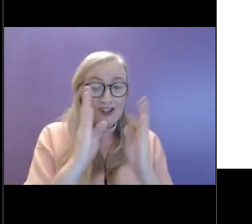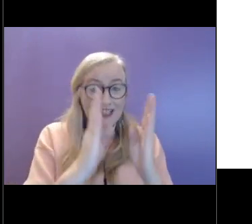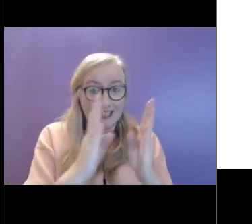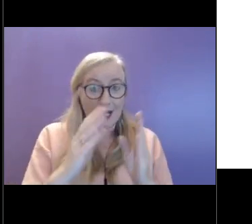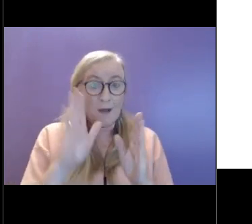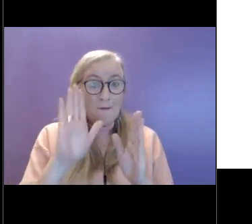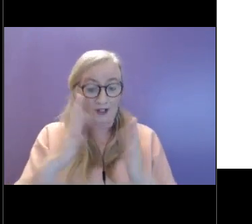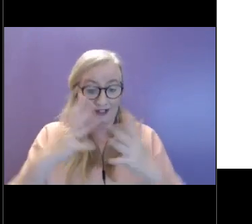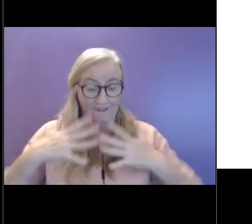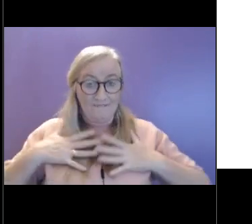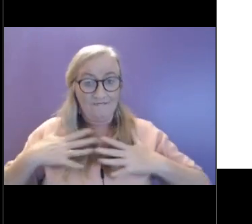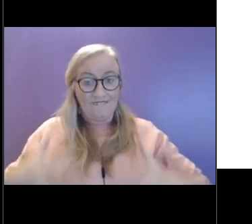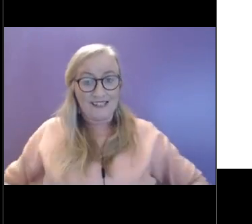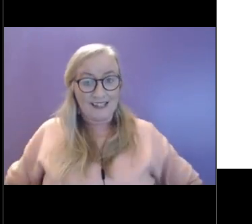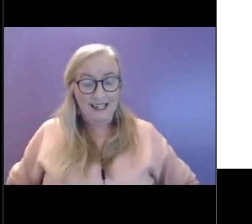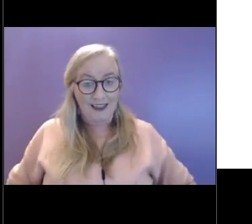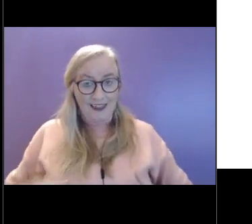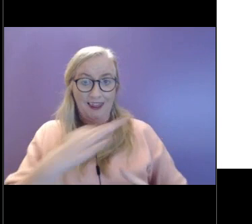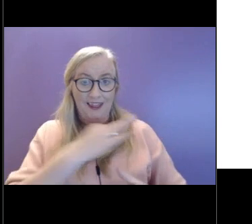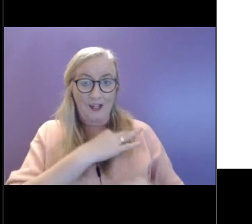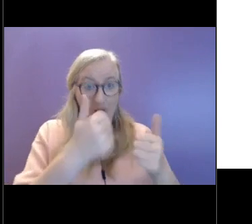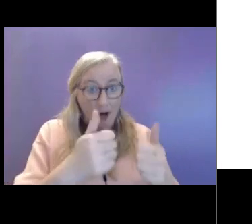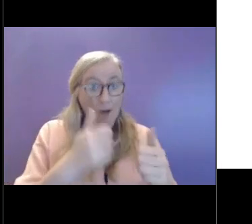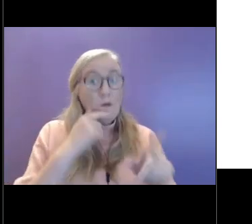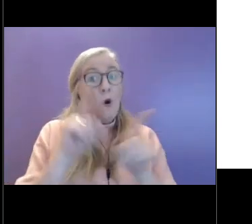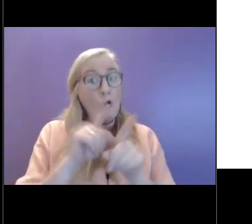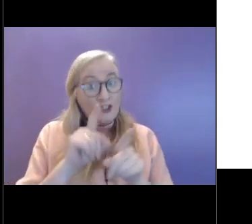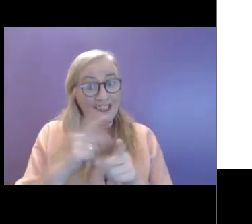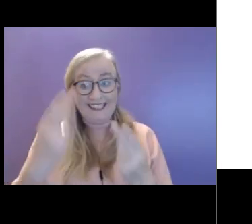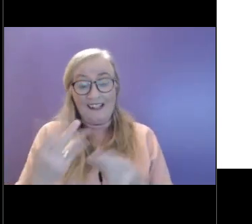our physical well being. So this is about our kind of mental well being.